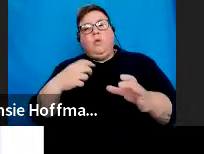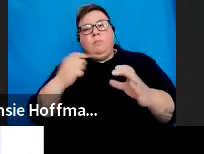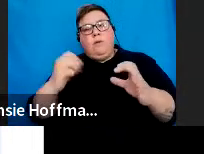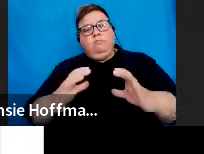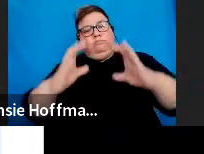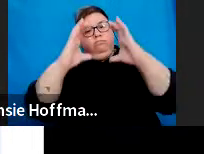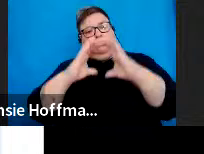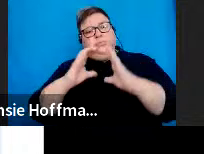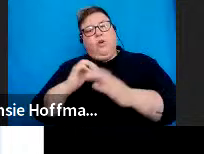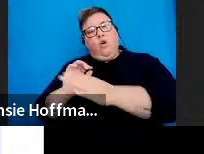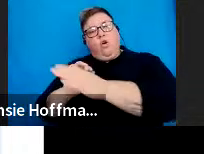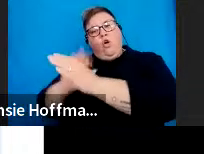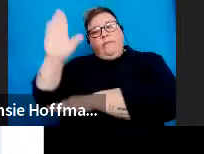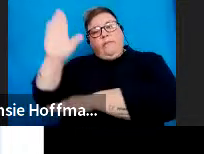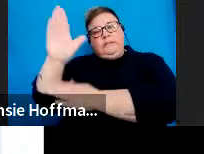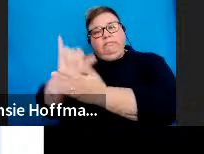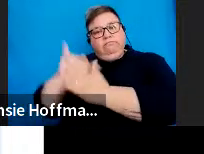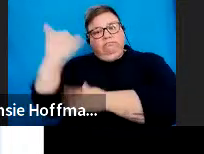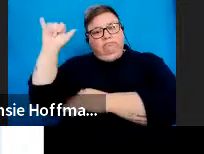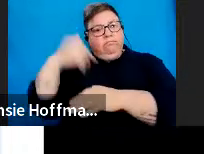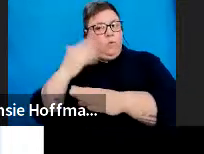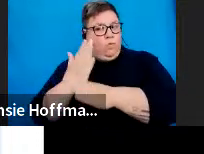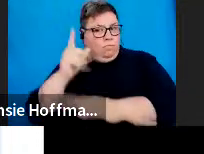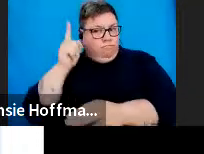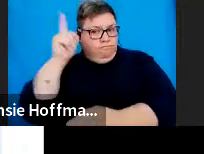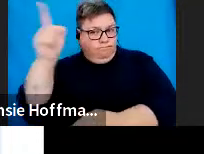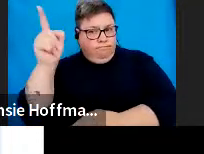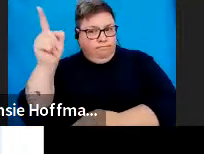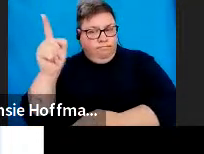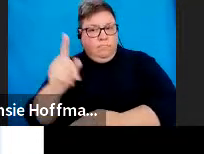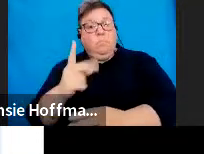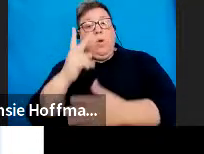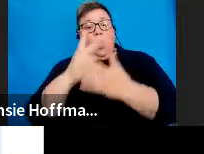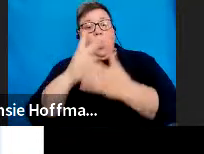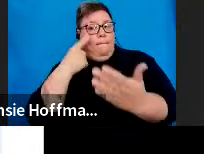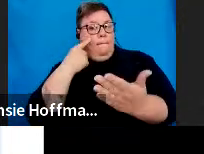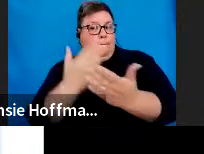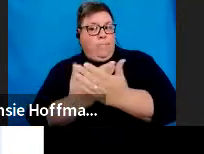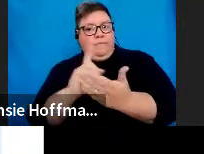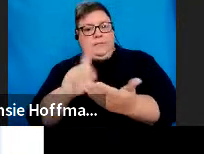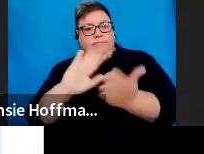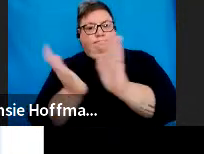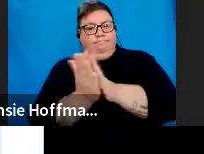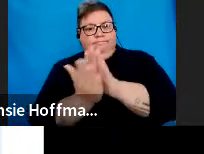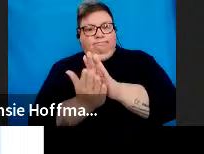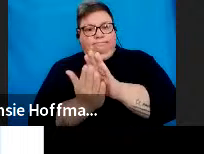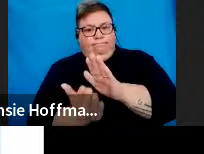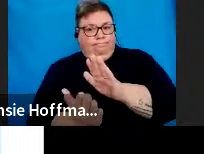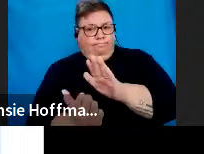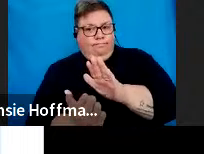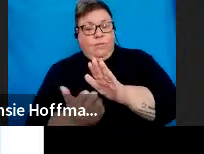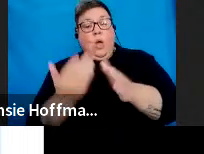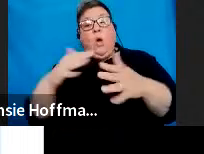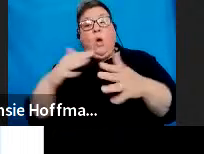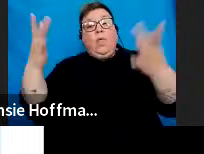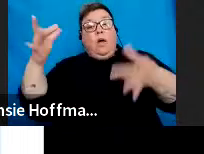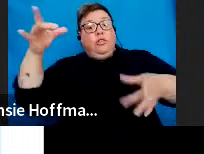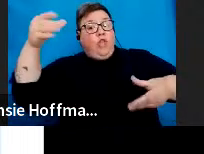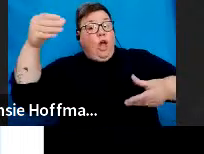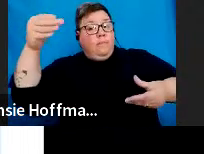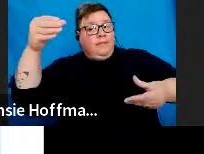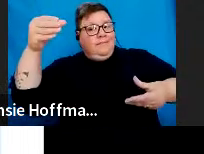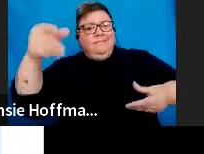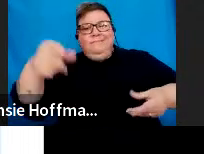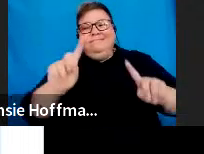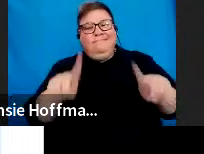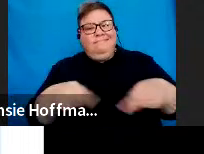e-filing submissions only due to documentation. So, clearly, we have to submit documentation together with that